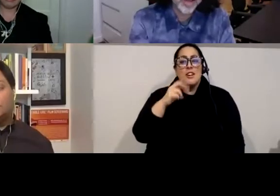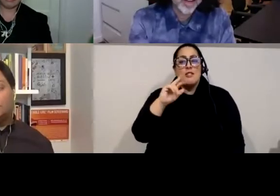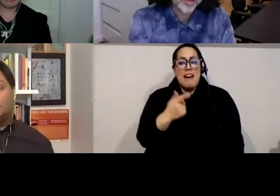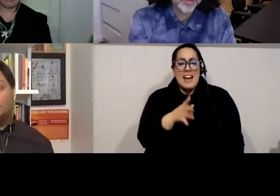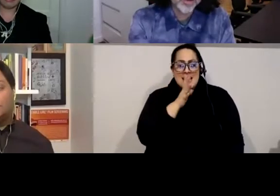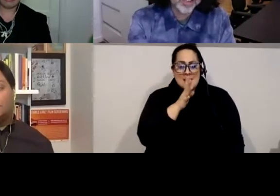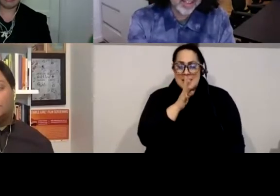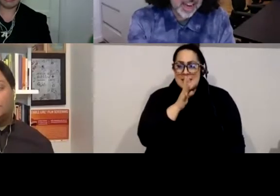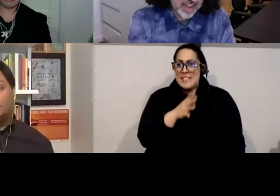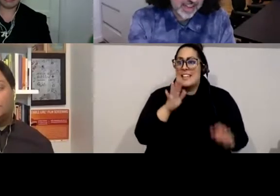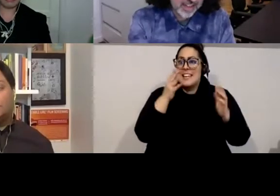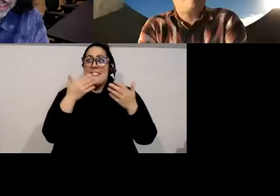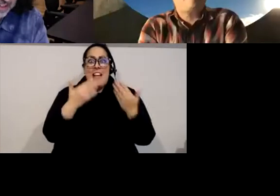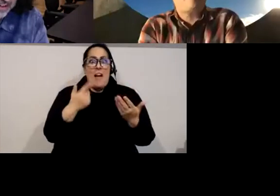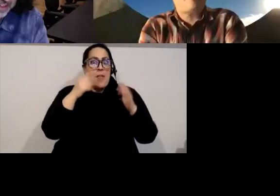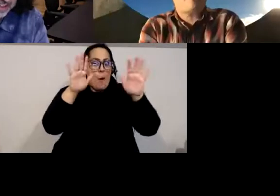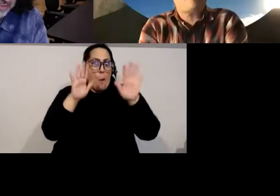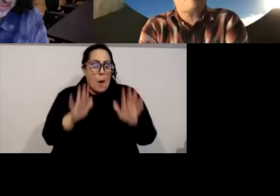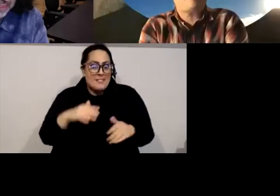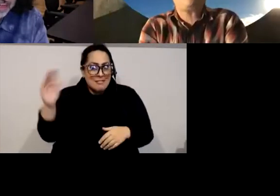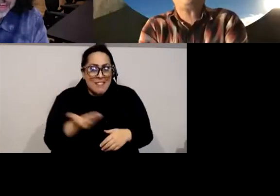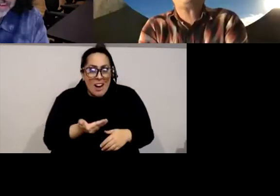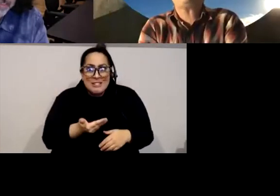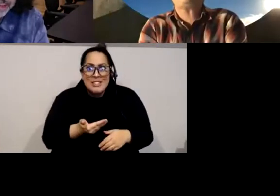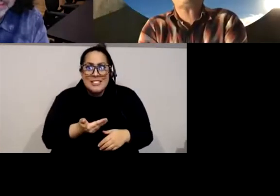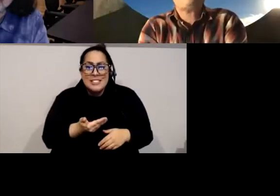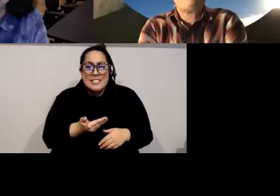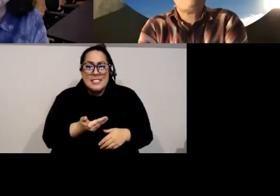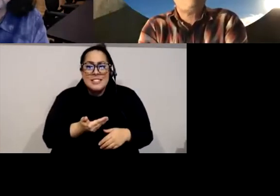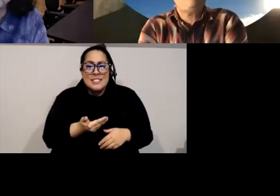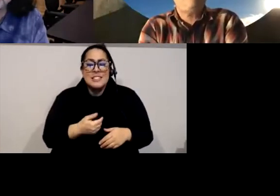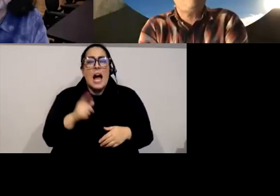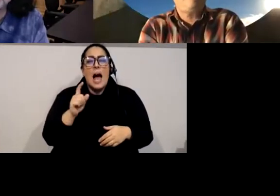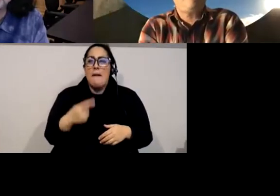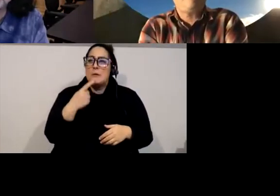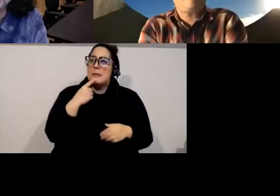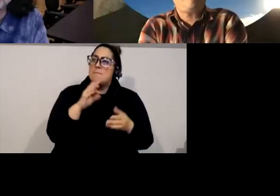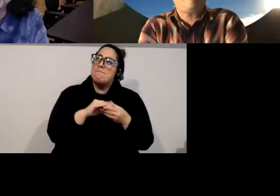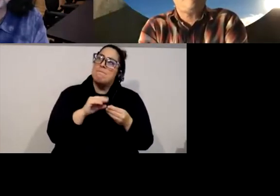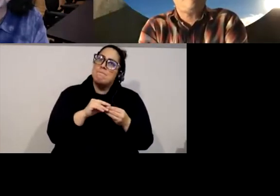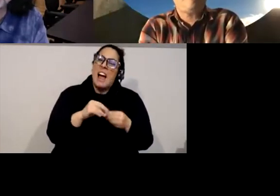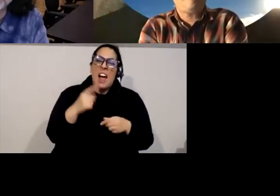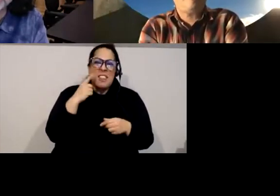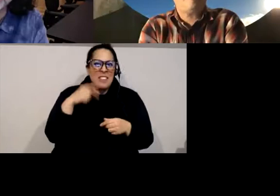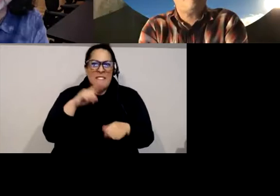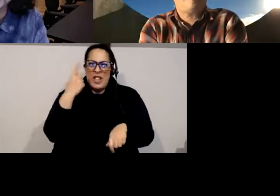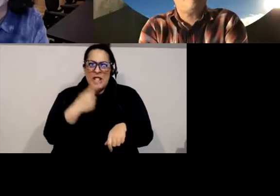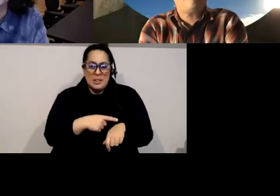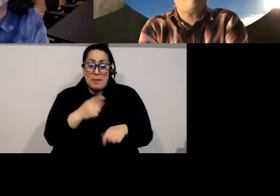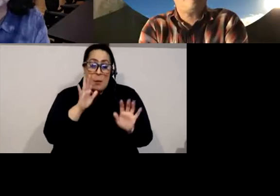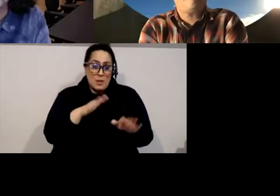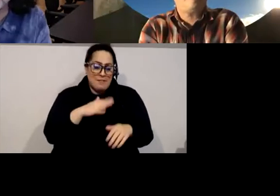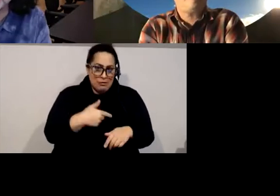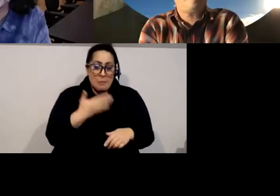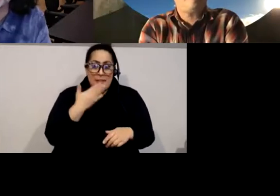And I just wanted to say it's, you know, it was really, I think it's the first time I've done an event like this where it was also acknowledged the